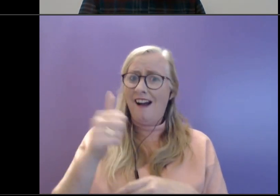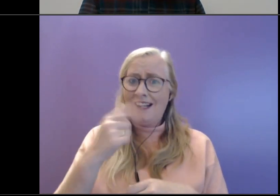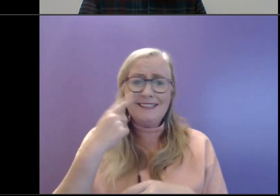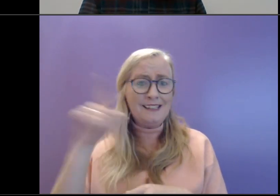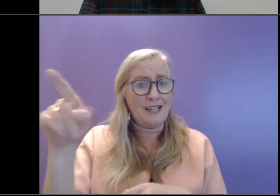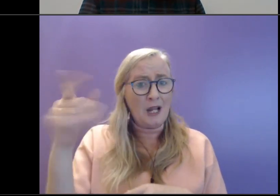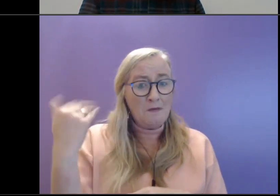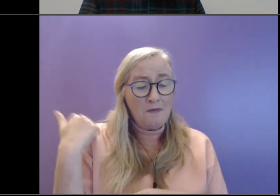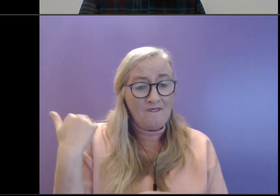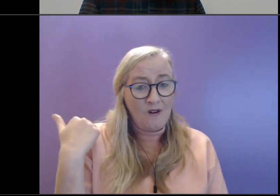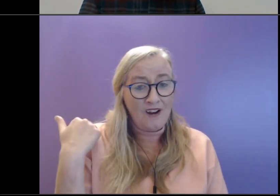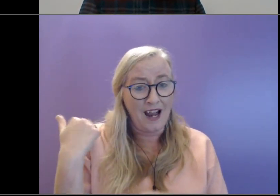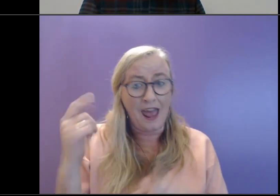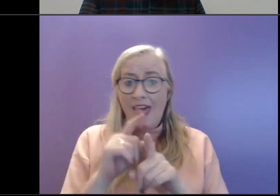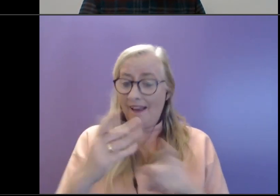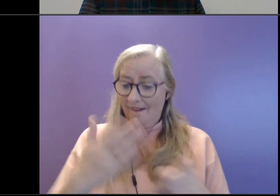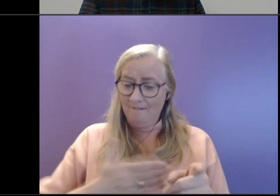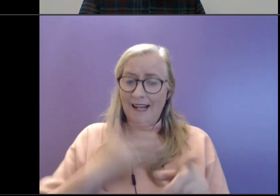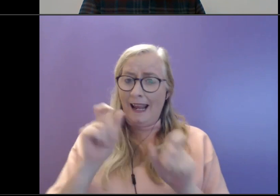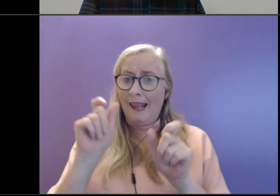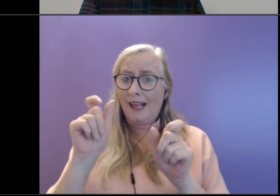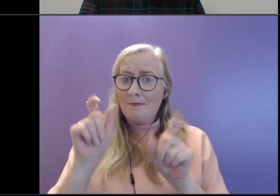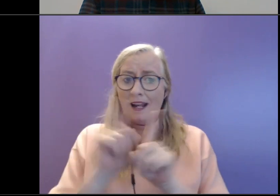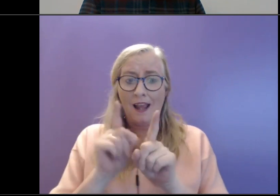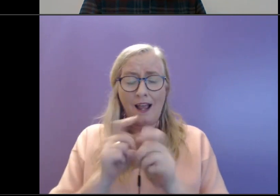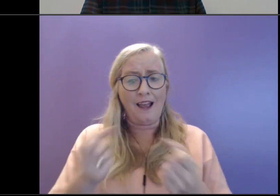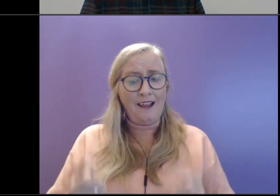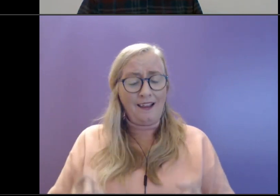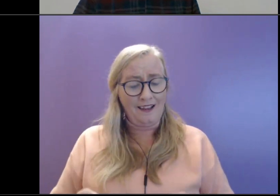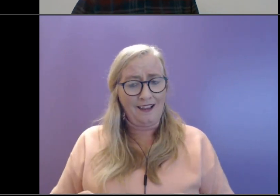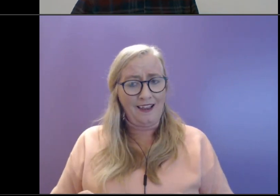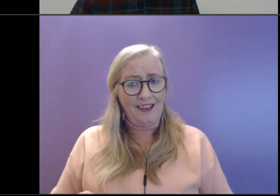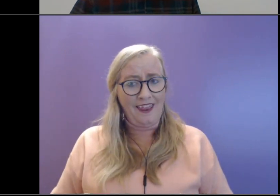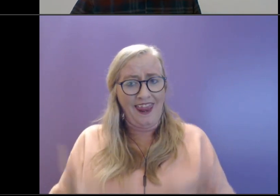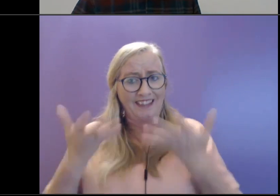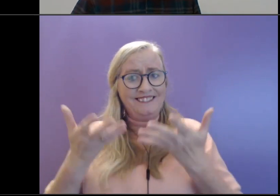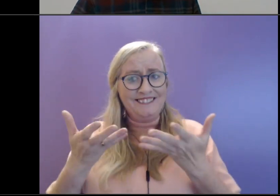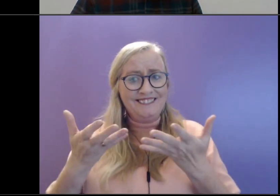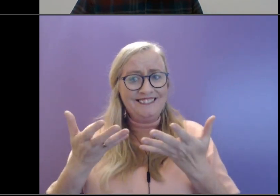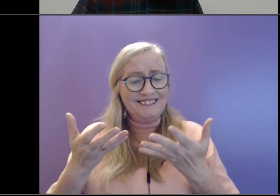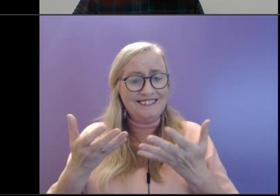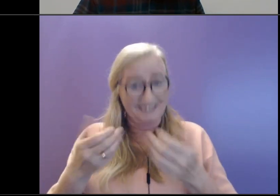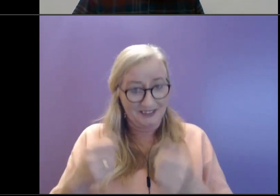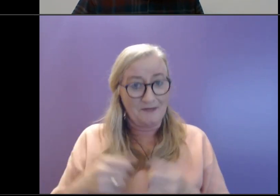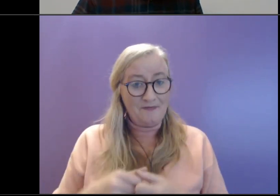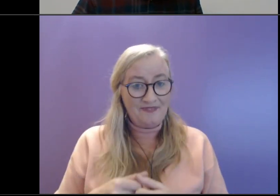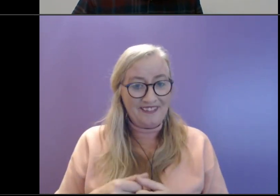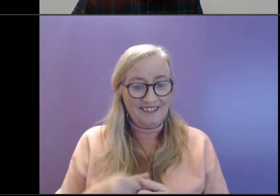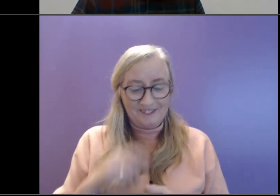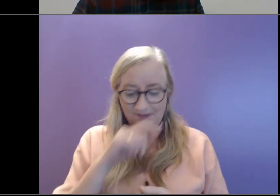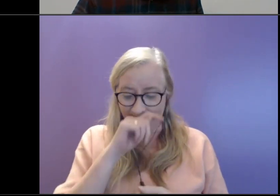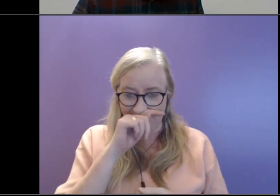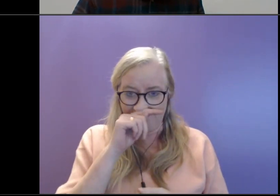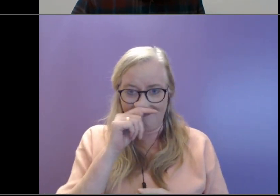lightness. It's something that's quite nice. that's just an aside, but there we are.